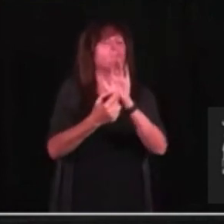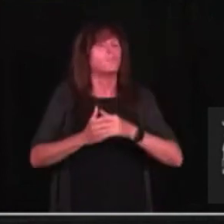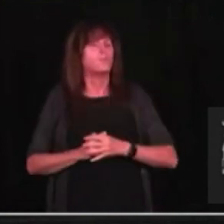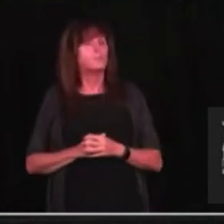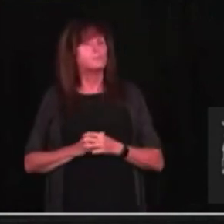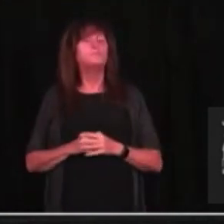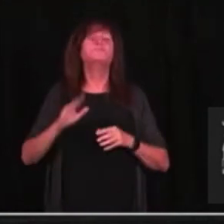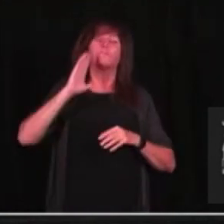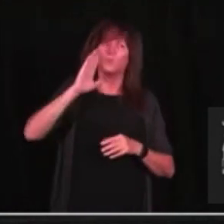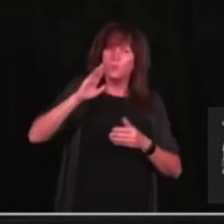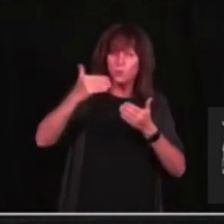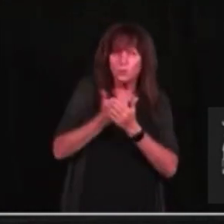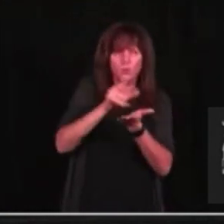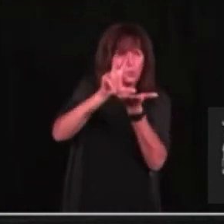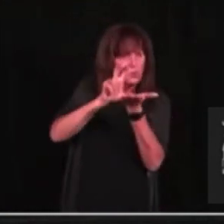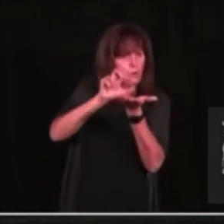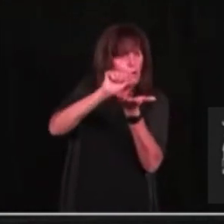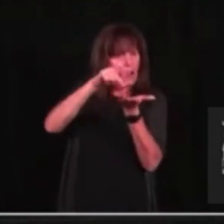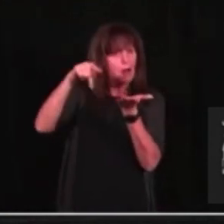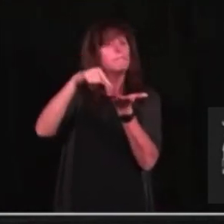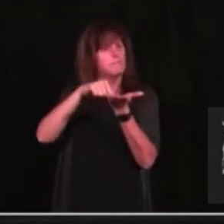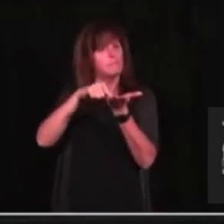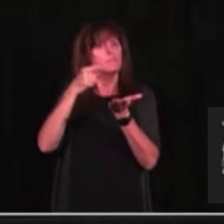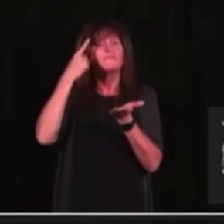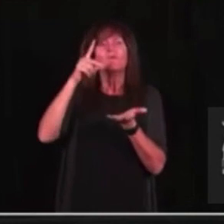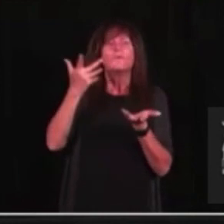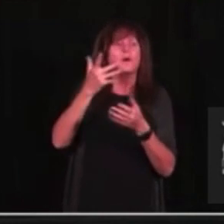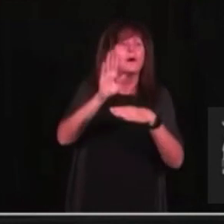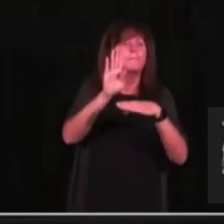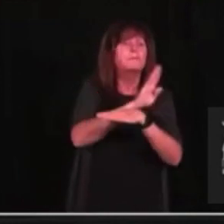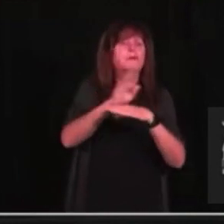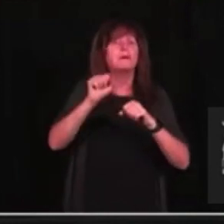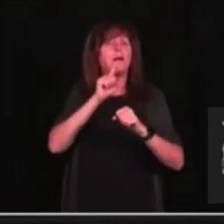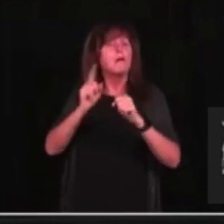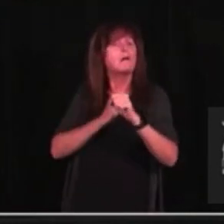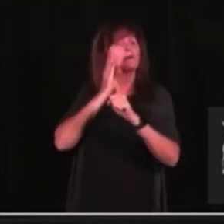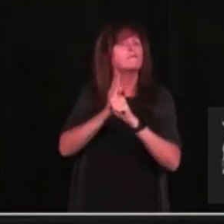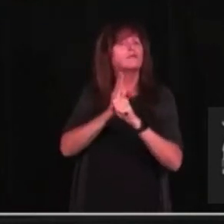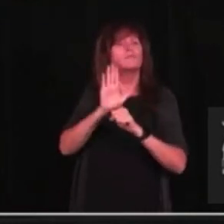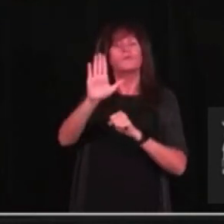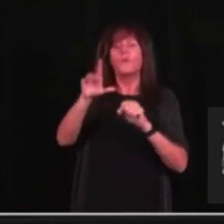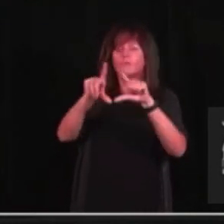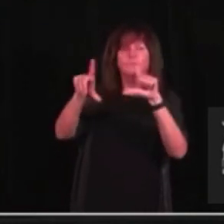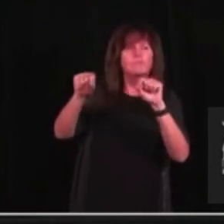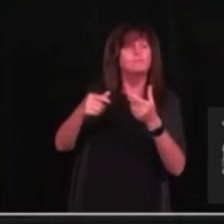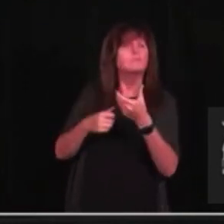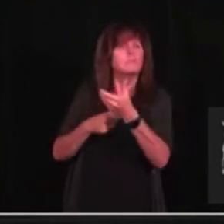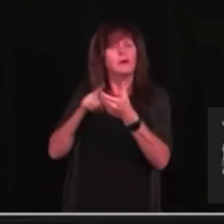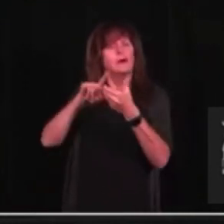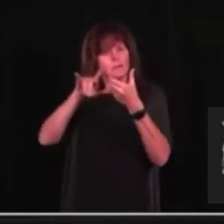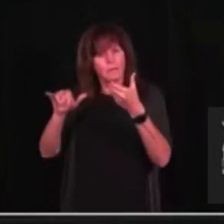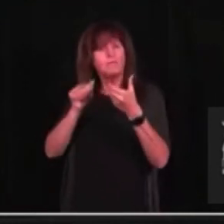to make it easier for businesses to verify your digital vaccine receipt while protecting your privacy. Our approach